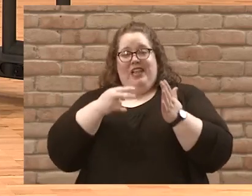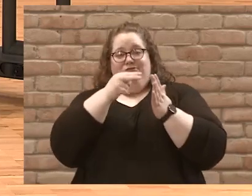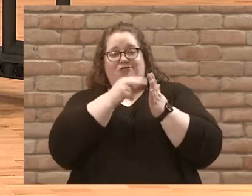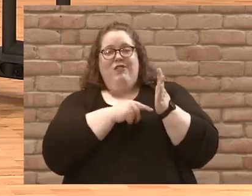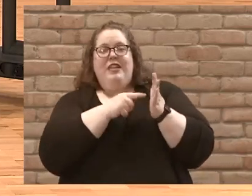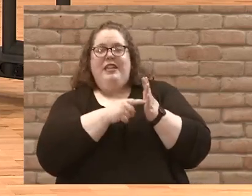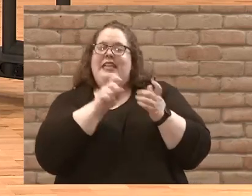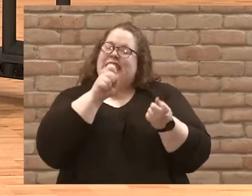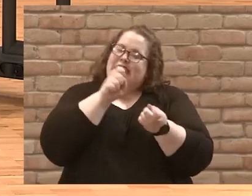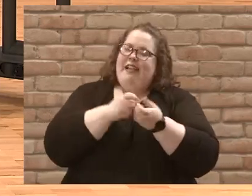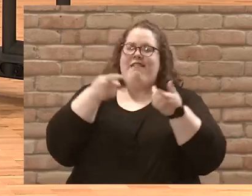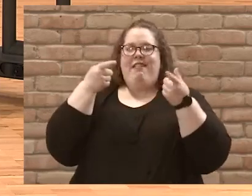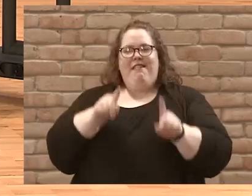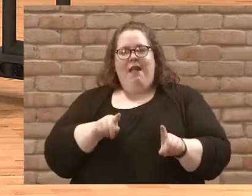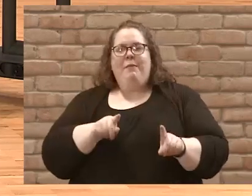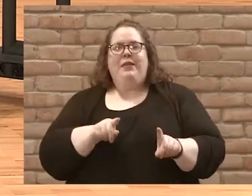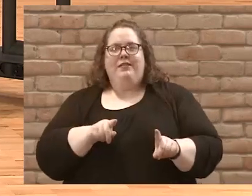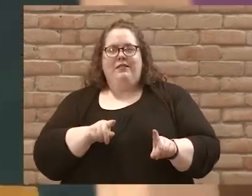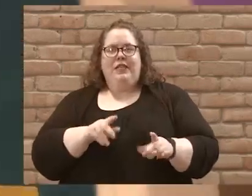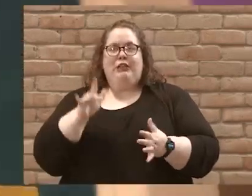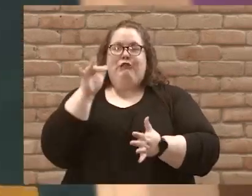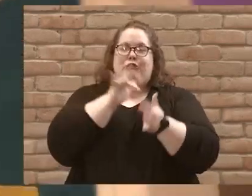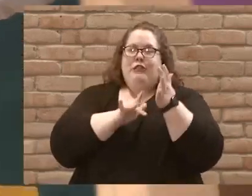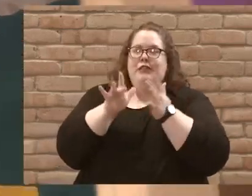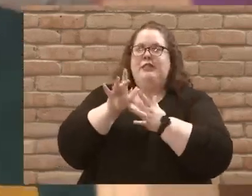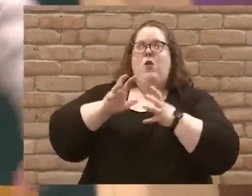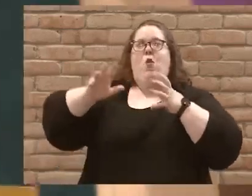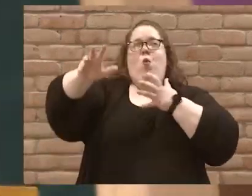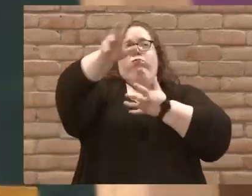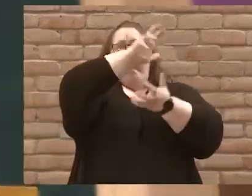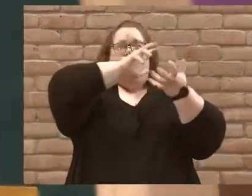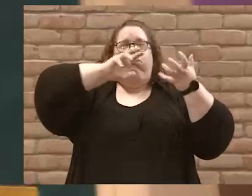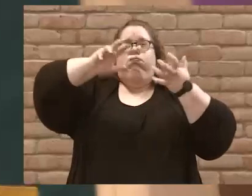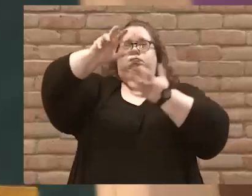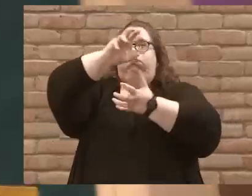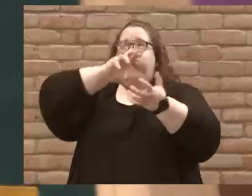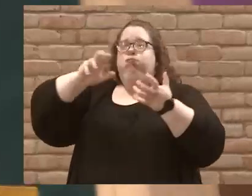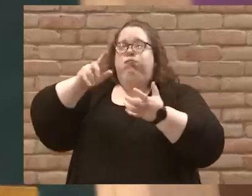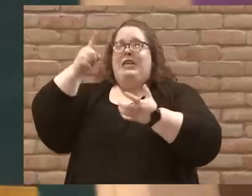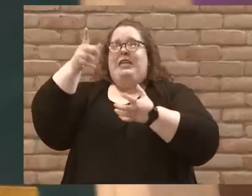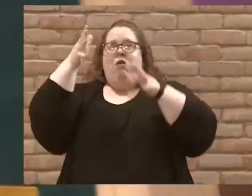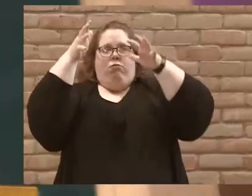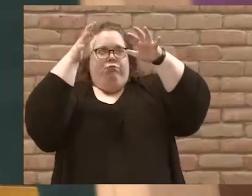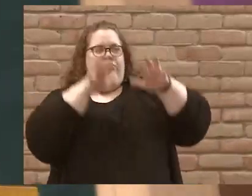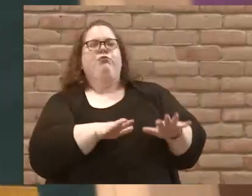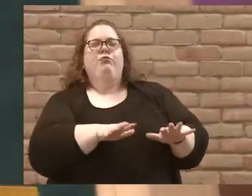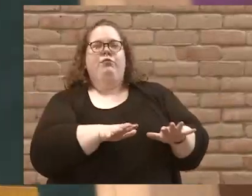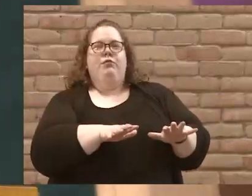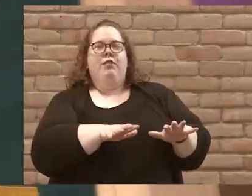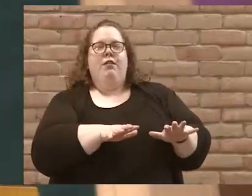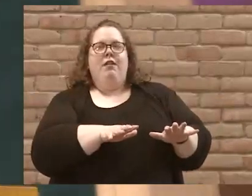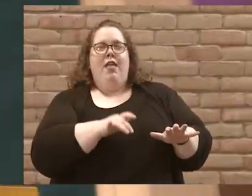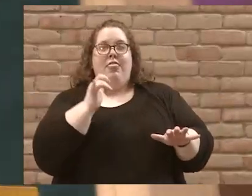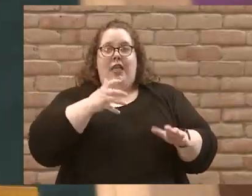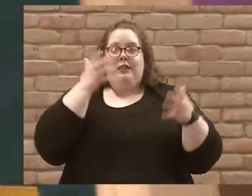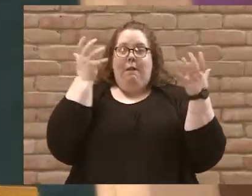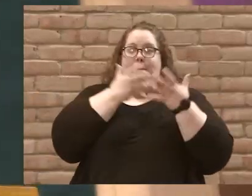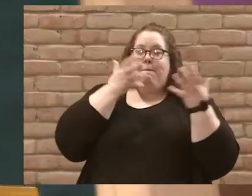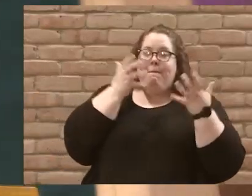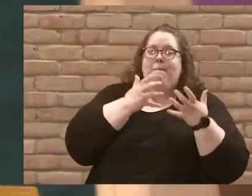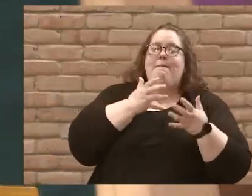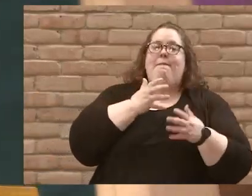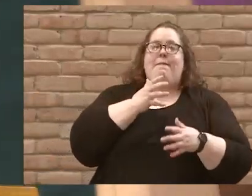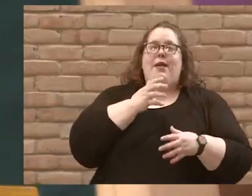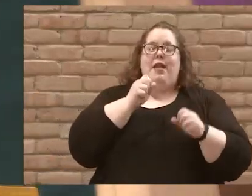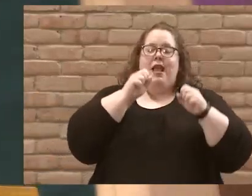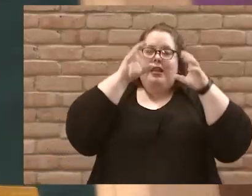as Jesus calms this great storm. It's magnificent. But it leaves the disciples terrified